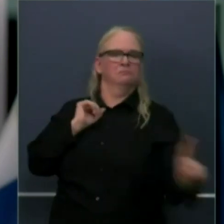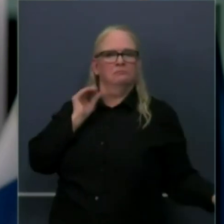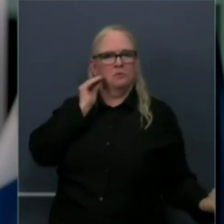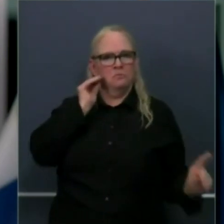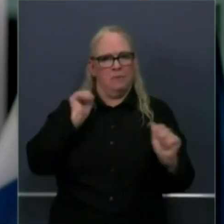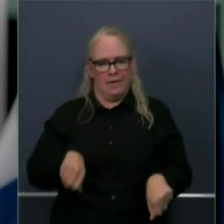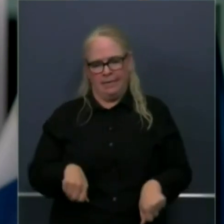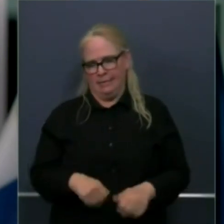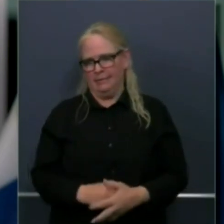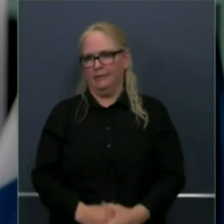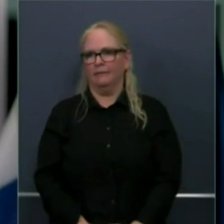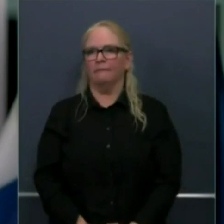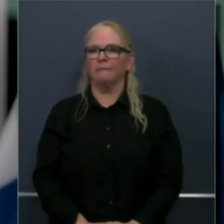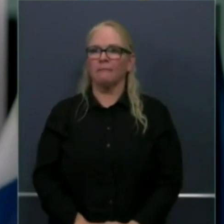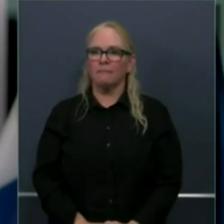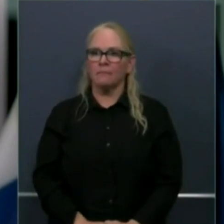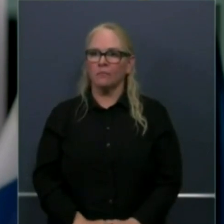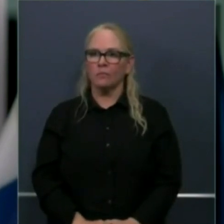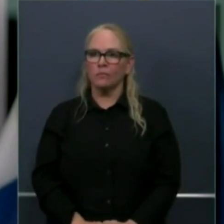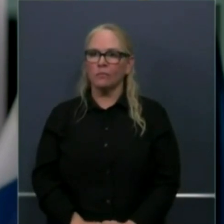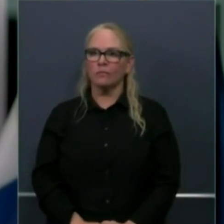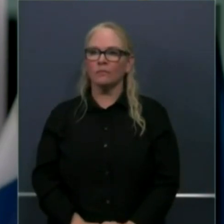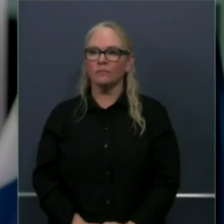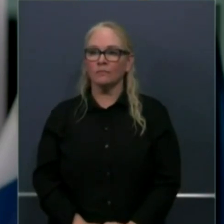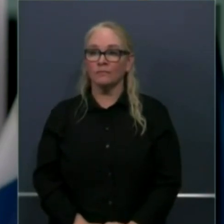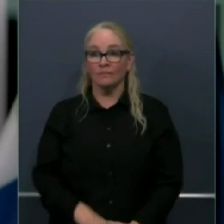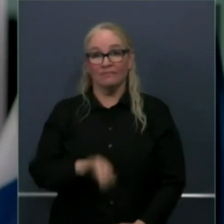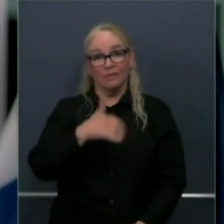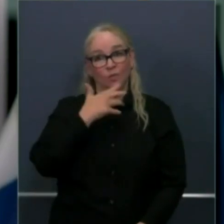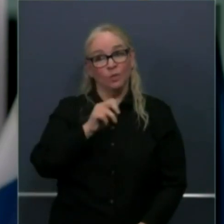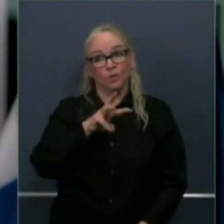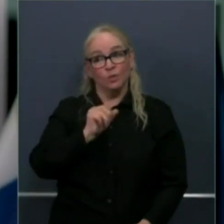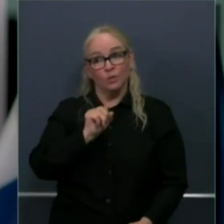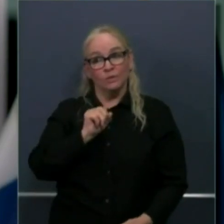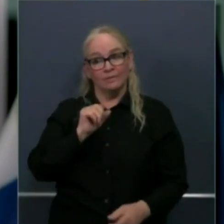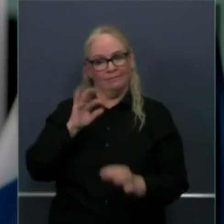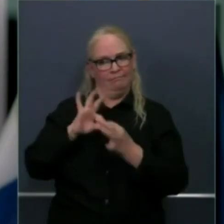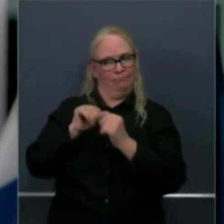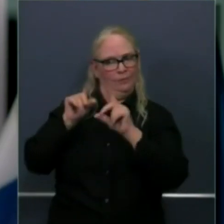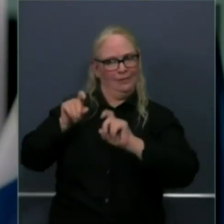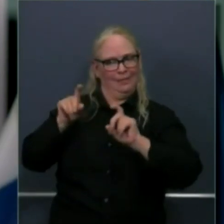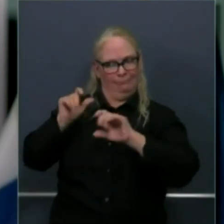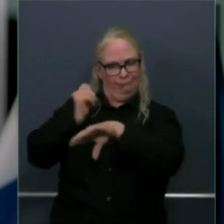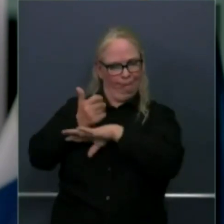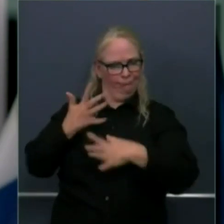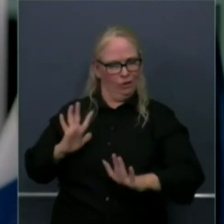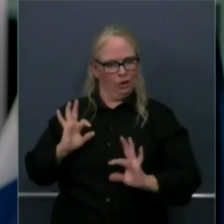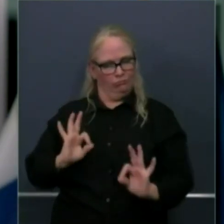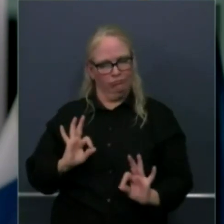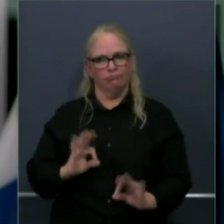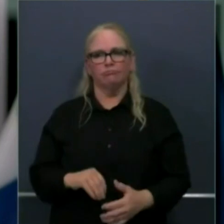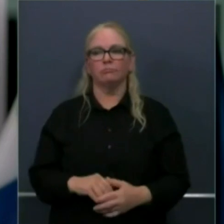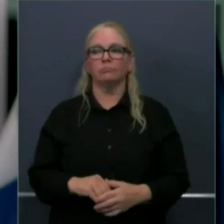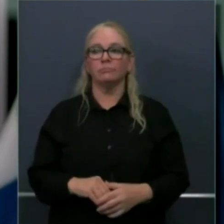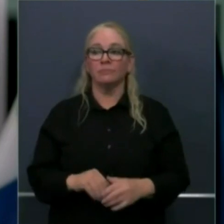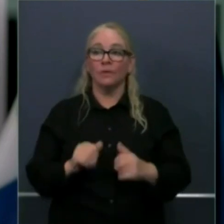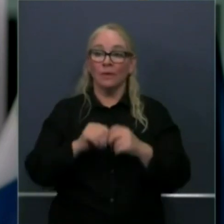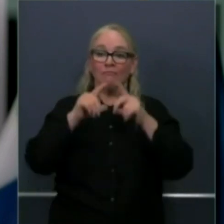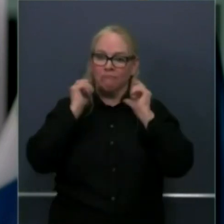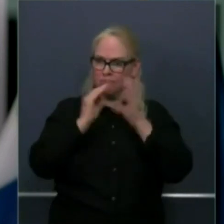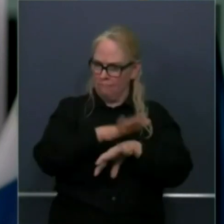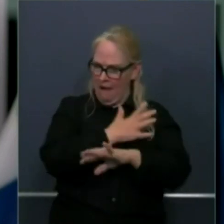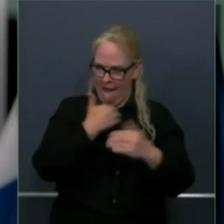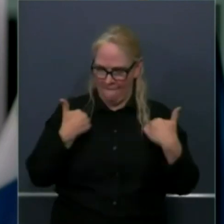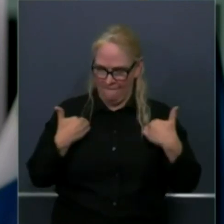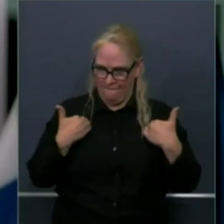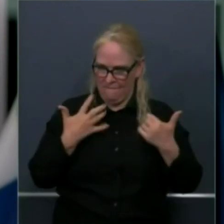on progress in testing PPE, making progress on tracing. Numbers are holding steady death rate, still